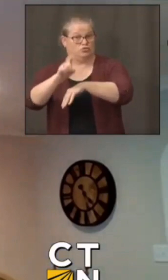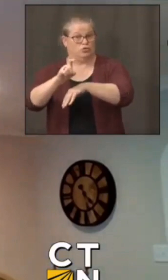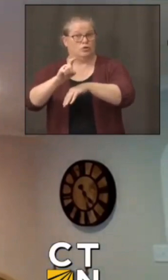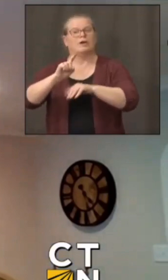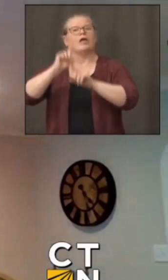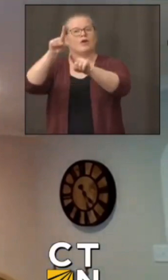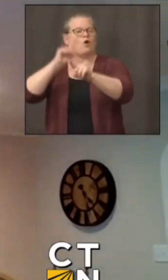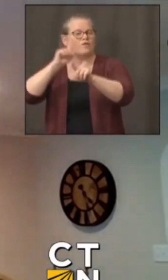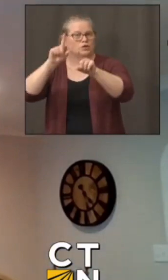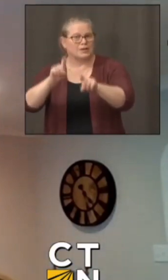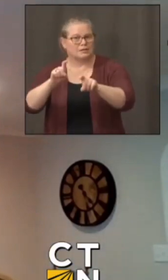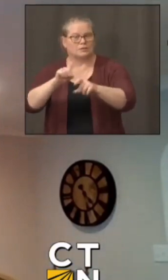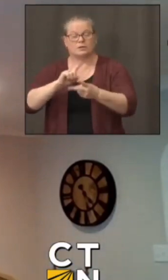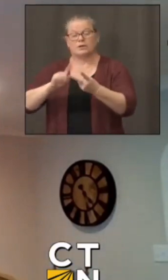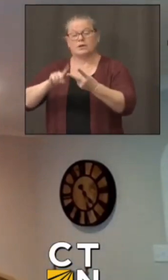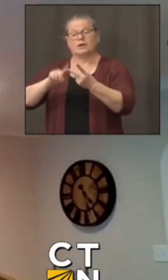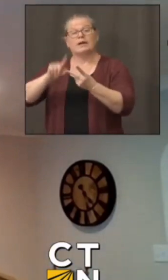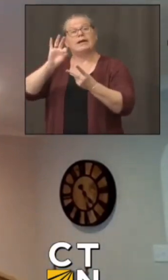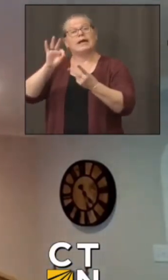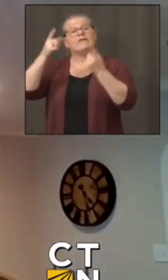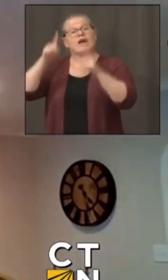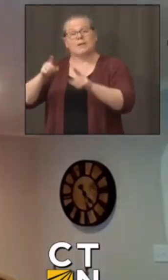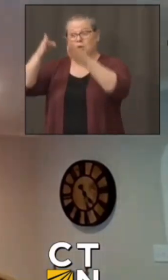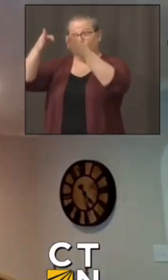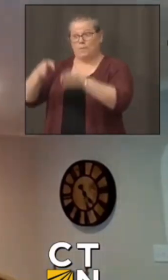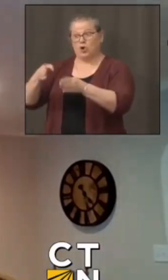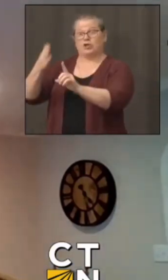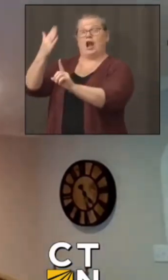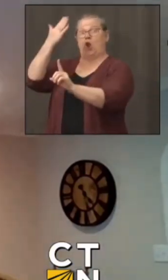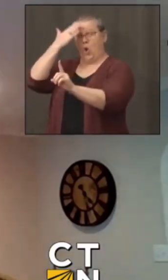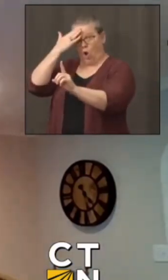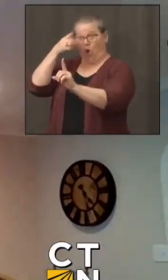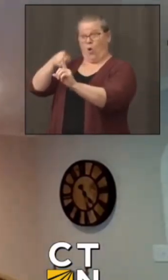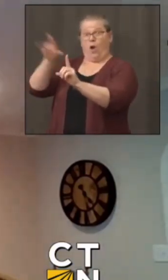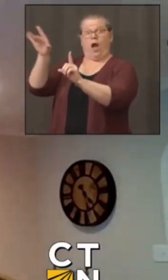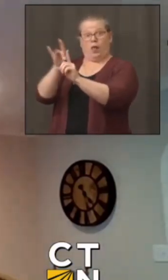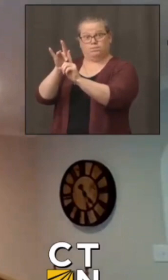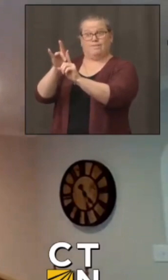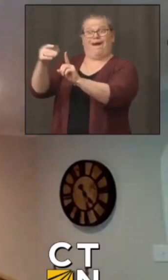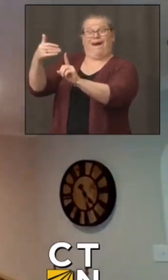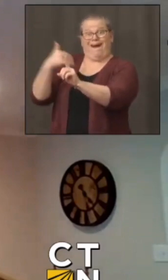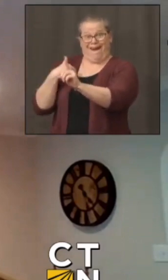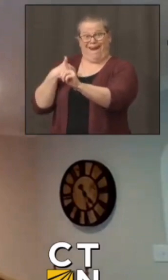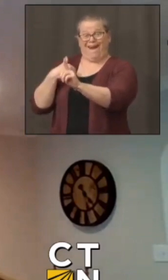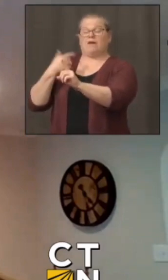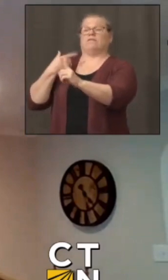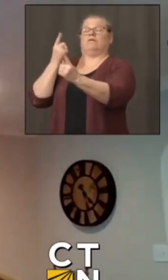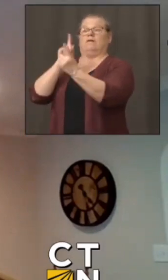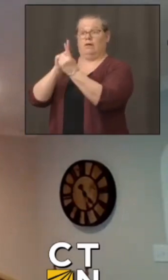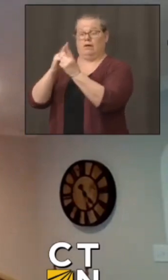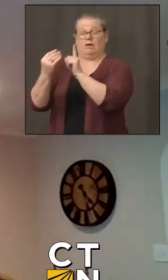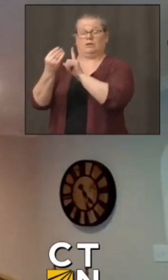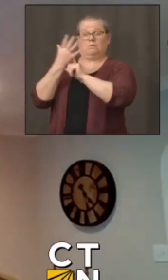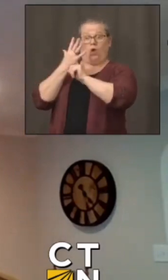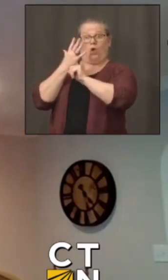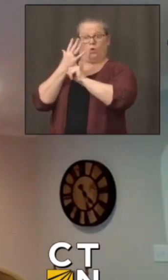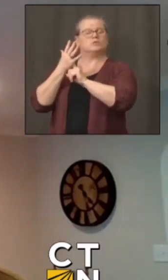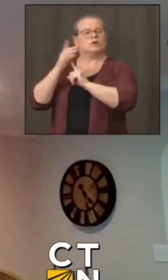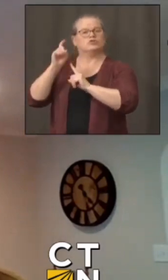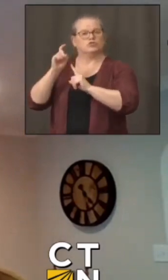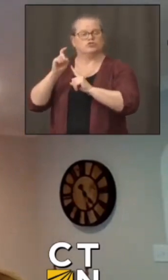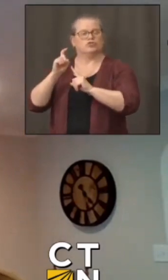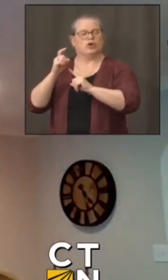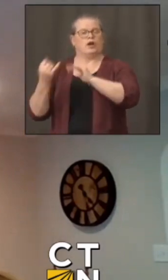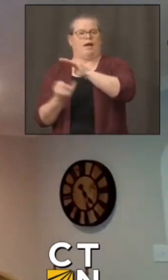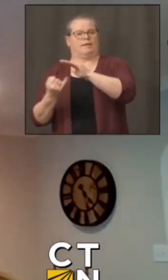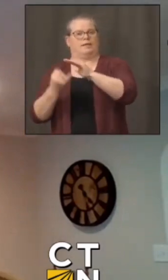to have a covet infection so let let me say that again because this is such a critical part of our prevention strategy if you have